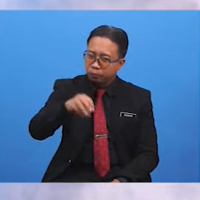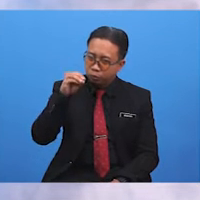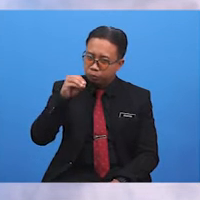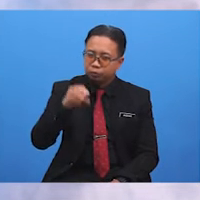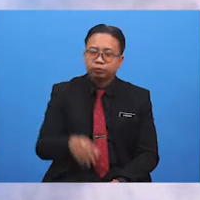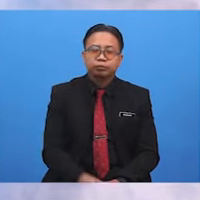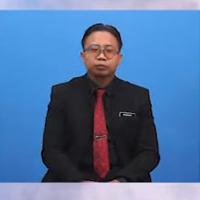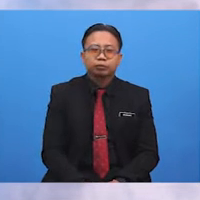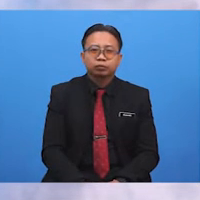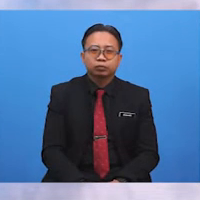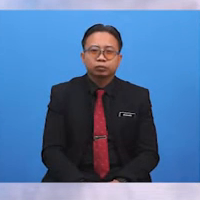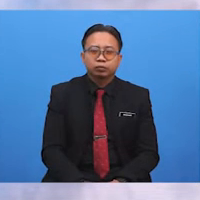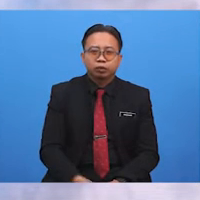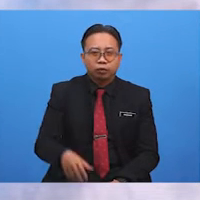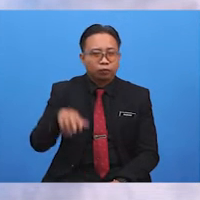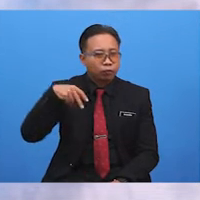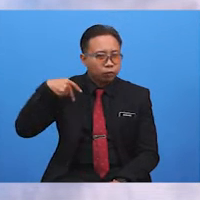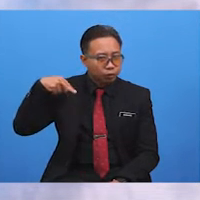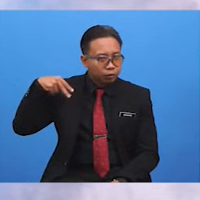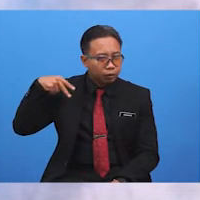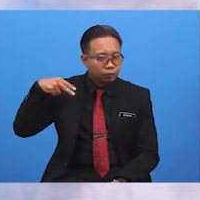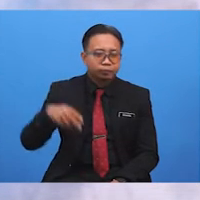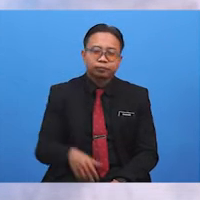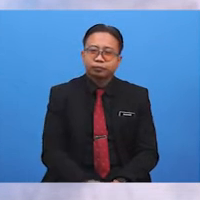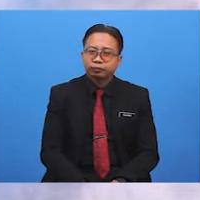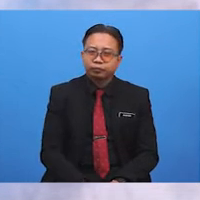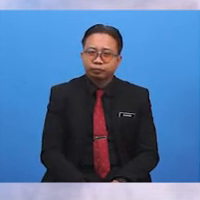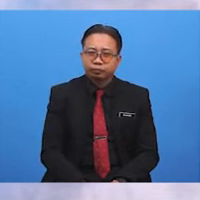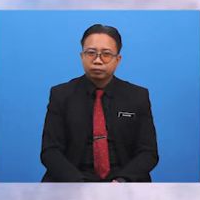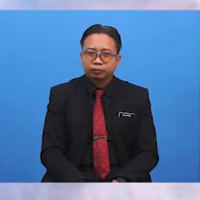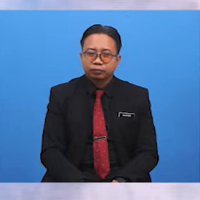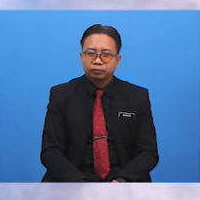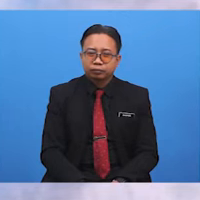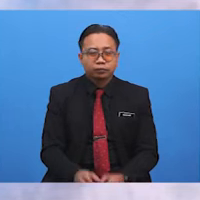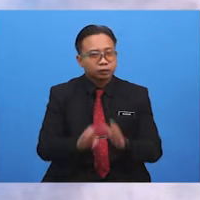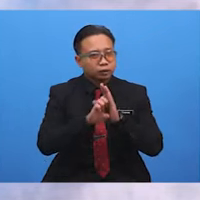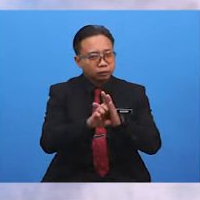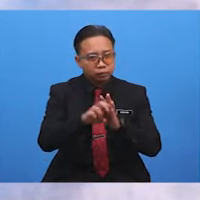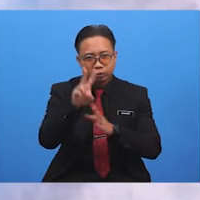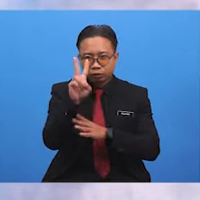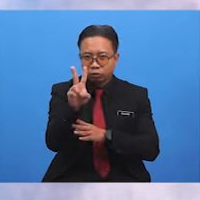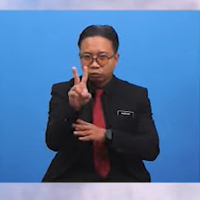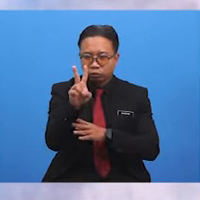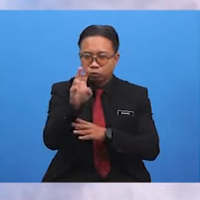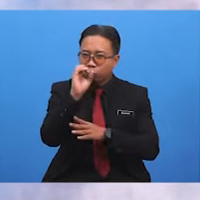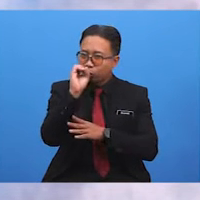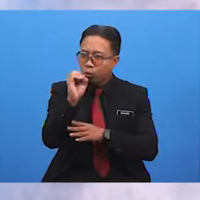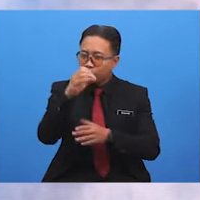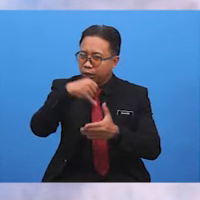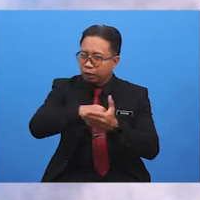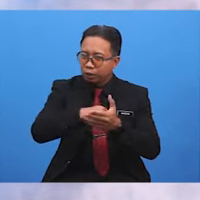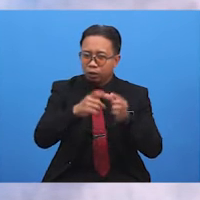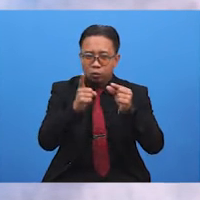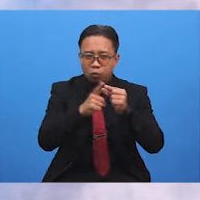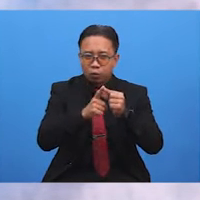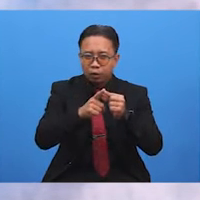Now say FOOT In this example Just because there are two O's in